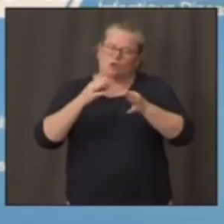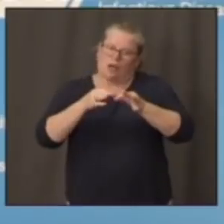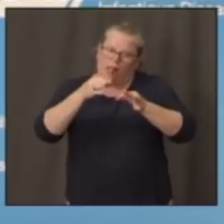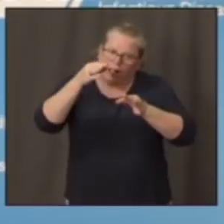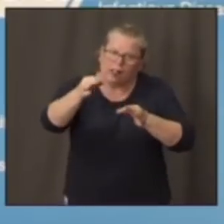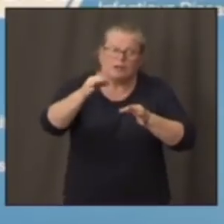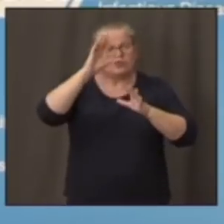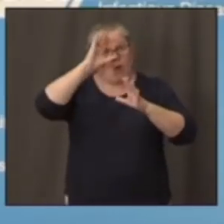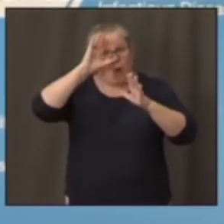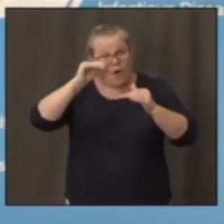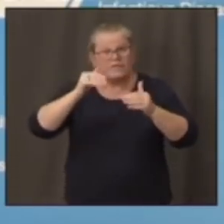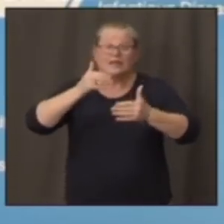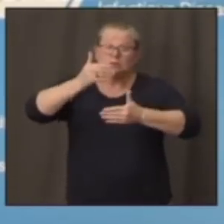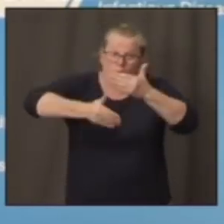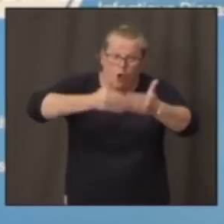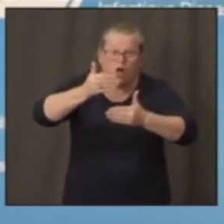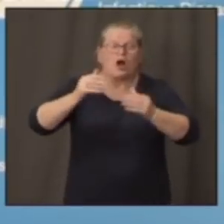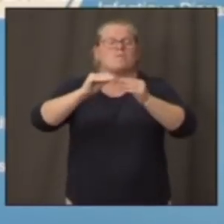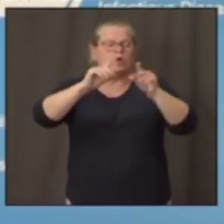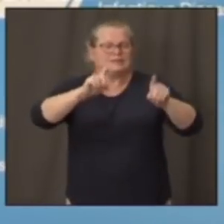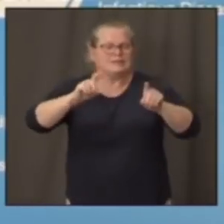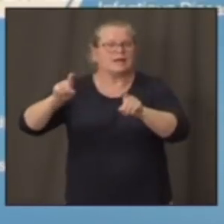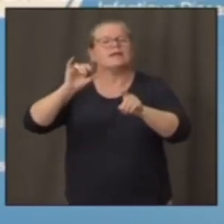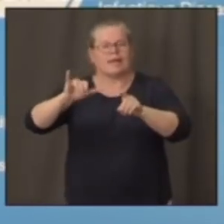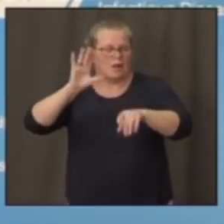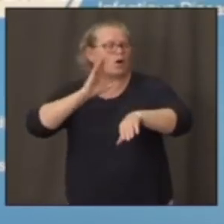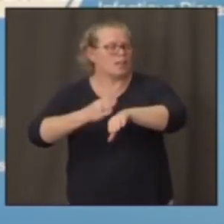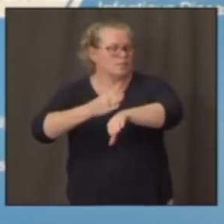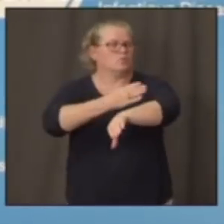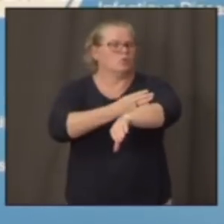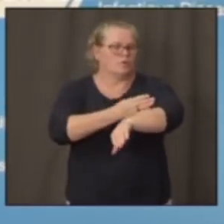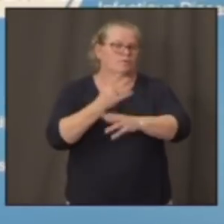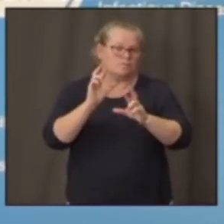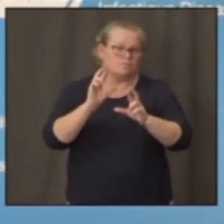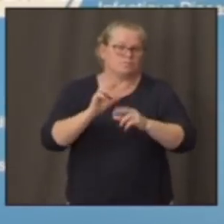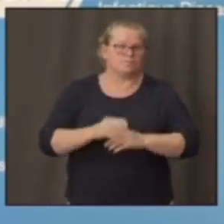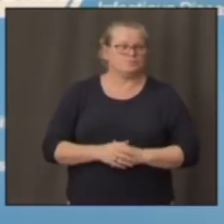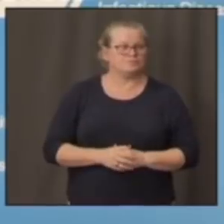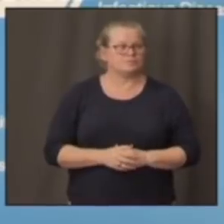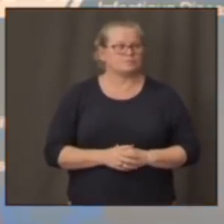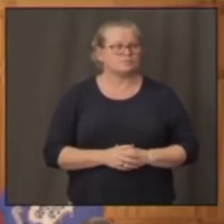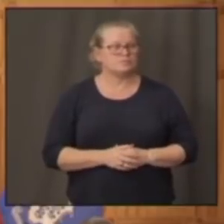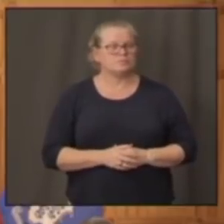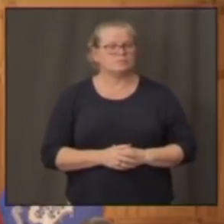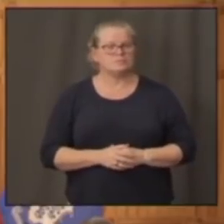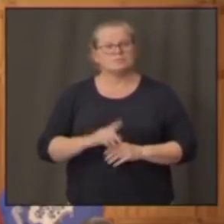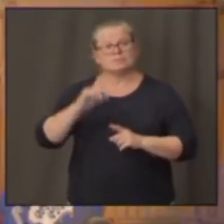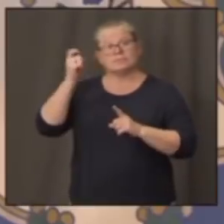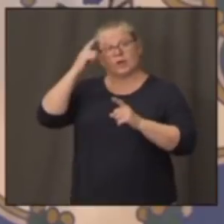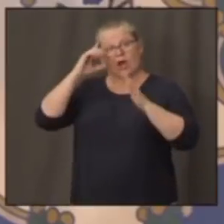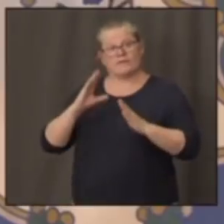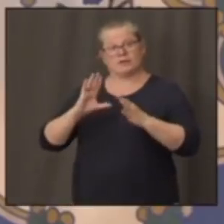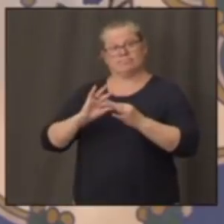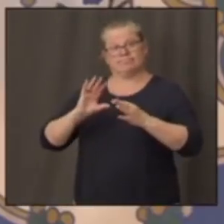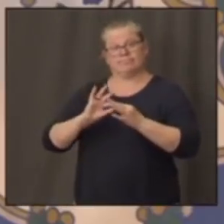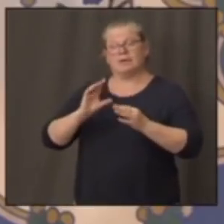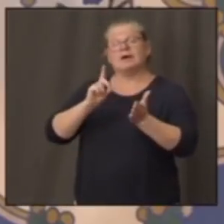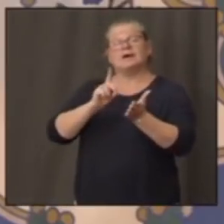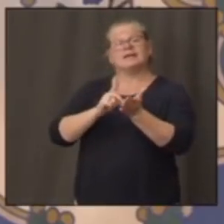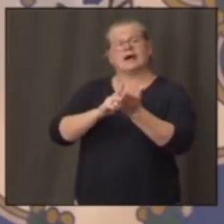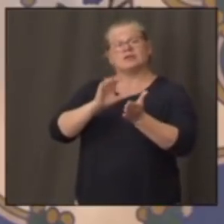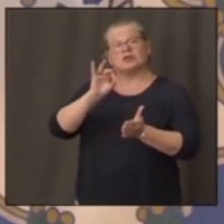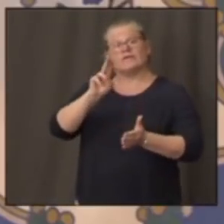more tests and that will be corrected. Thank you. Hey, Dr. Fauci. just add to that, that because we